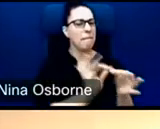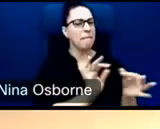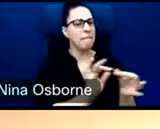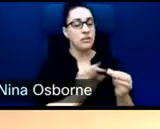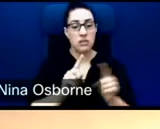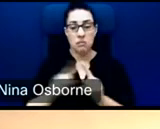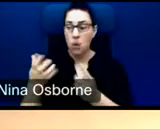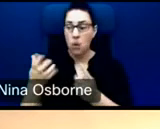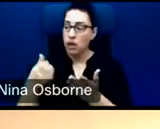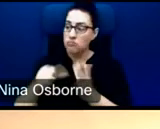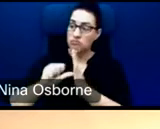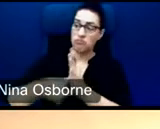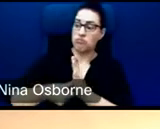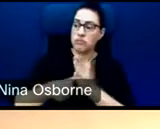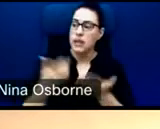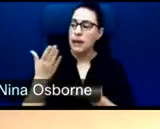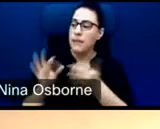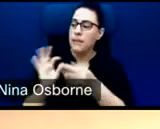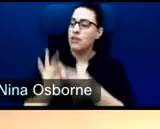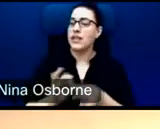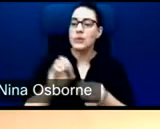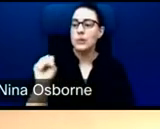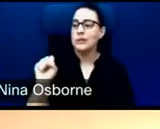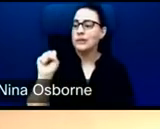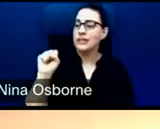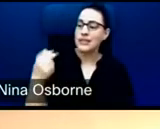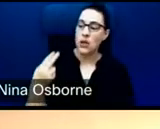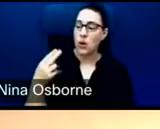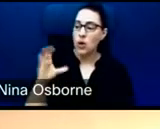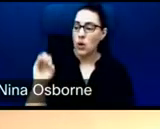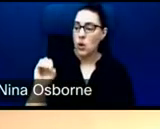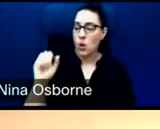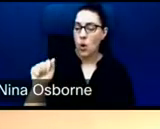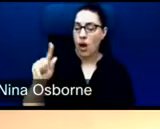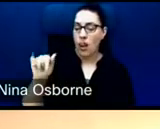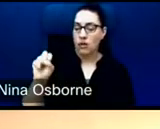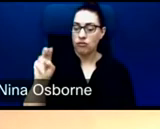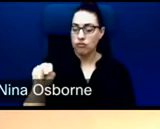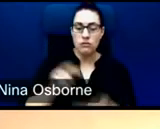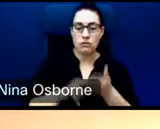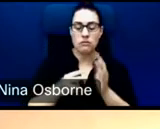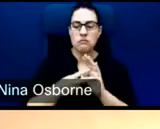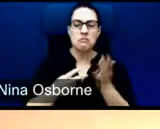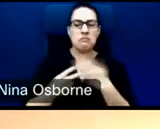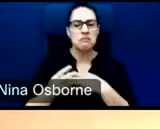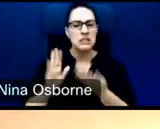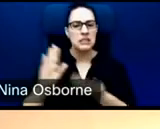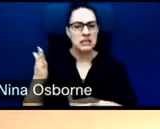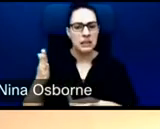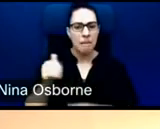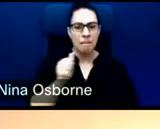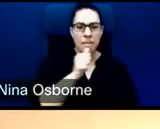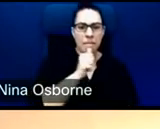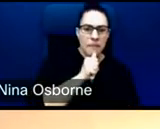as it relates to the broader stakeholder coalition, who seems to be like a good kind of mix of private and private and public,